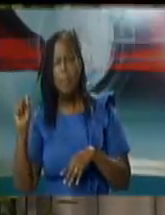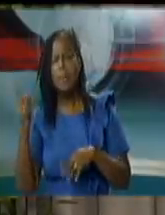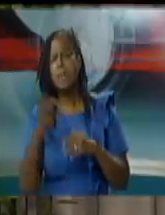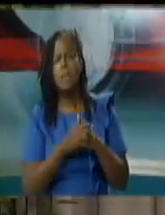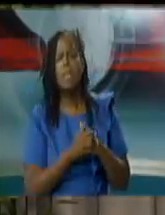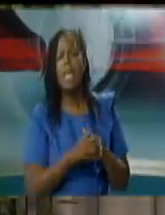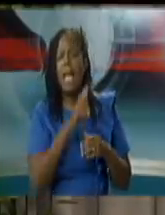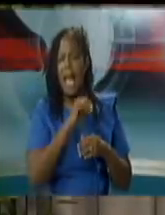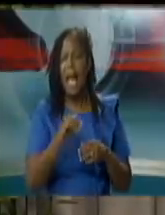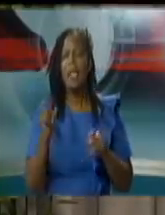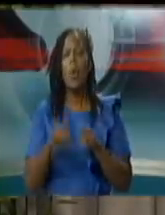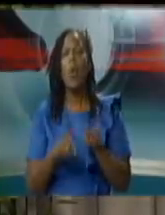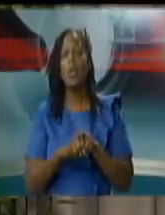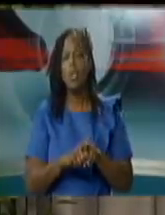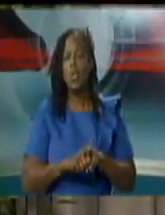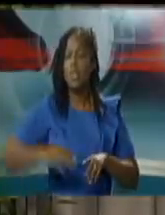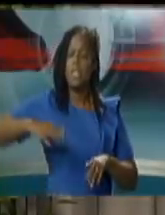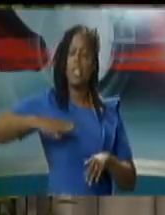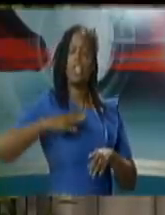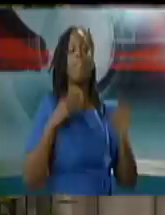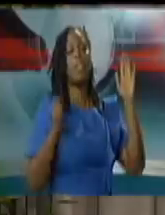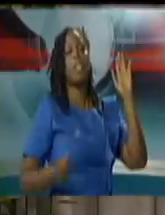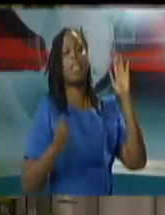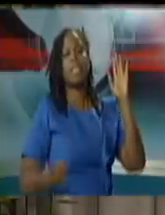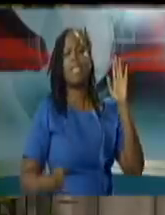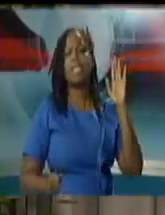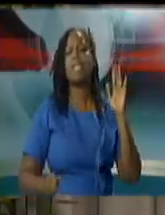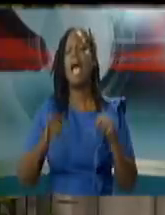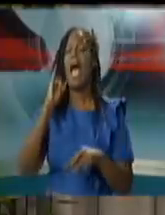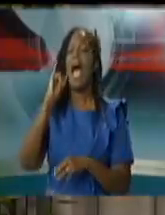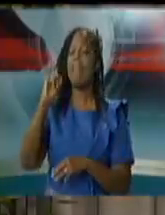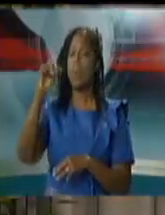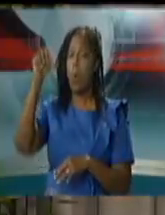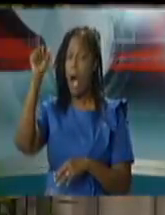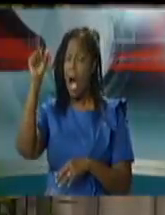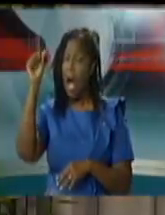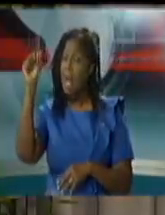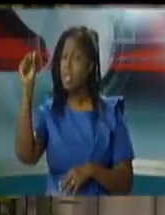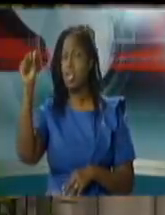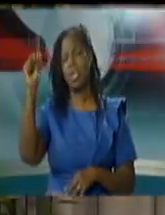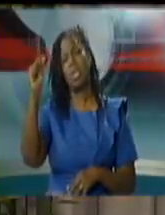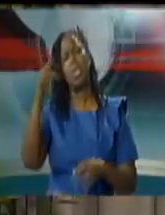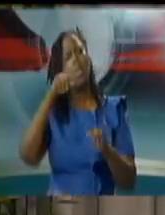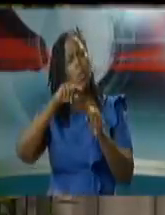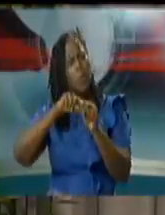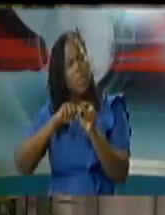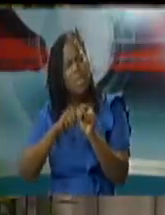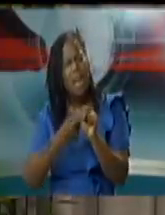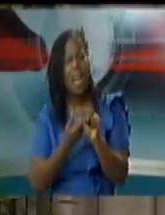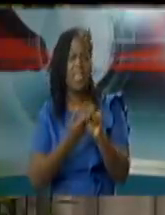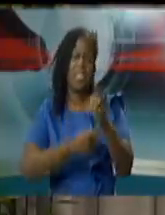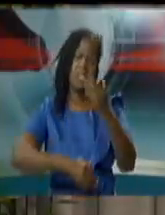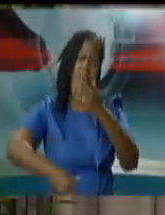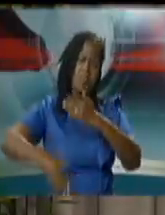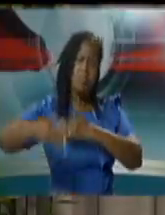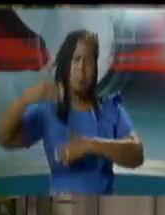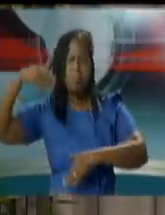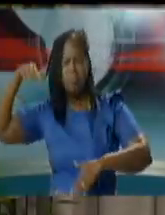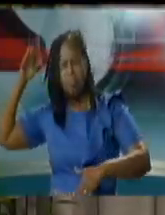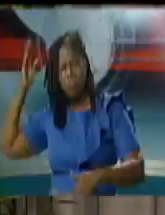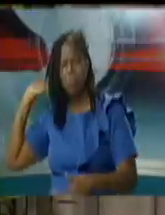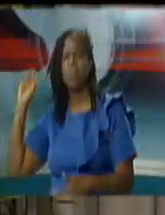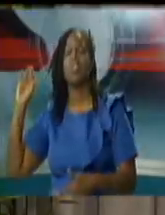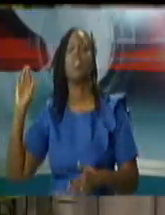justice mr ivor archie for pioneering how to do something as efficiently as